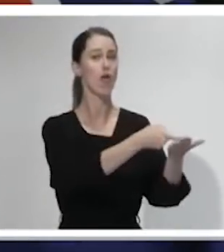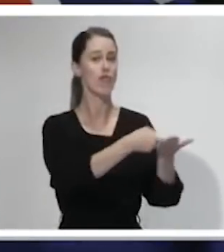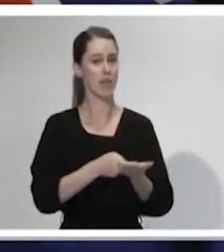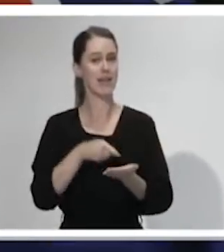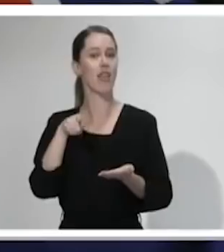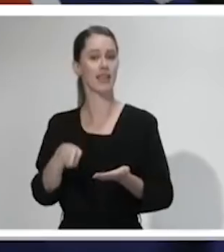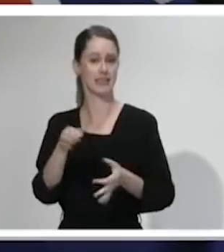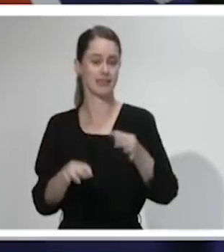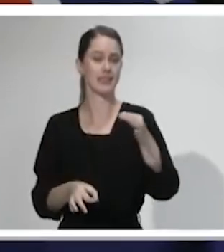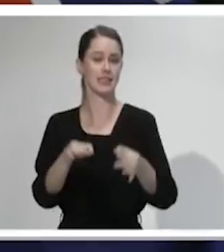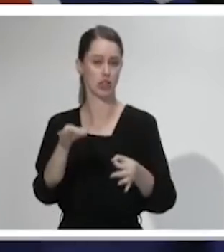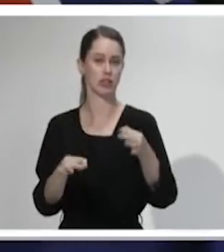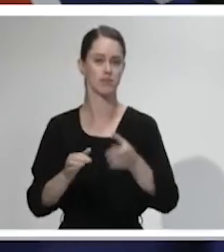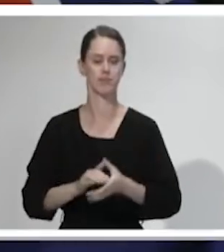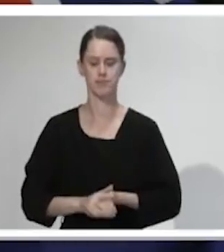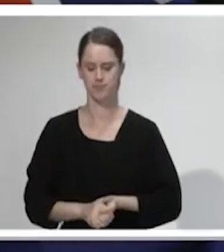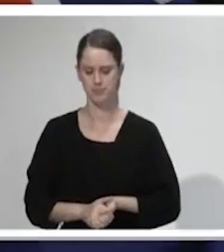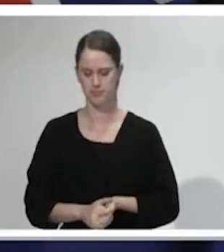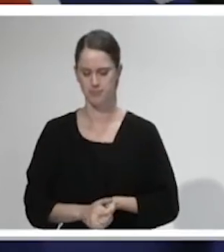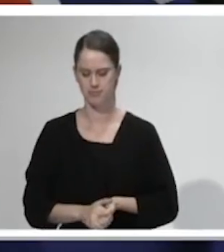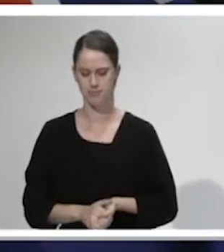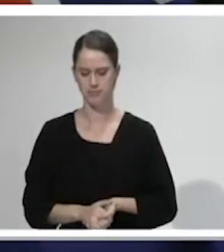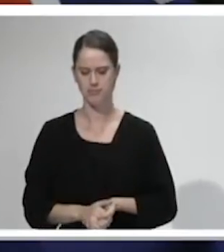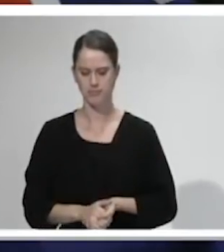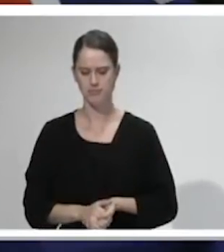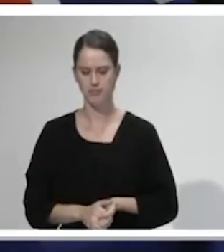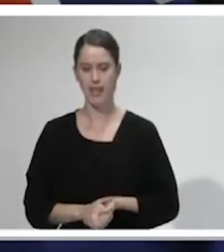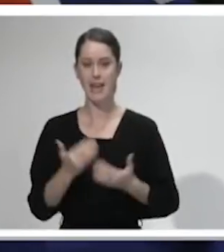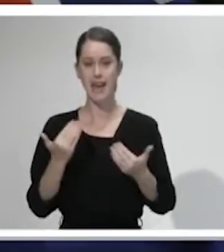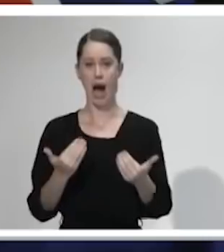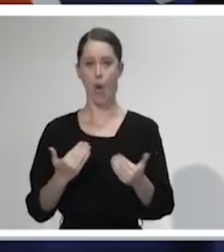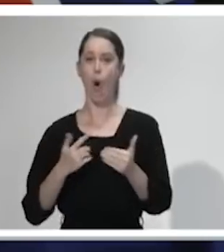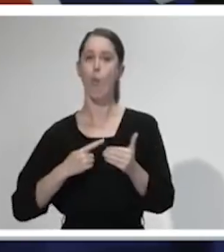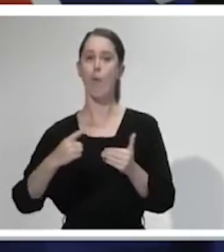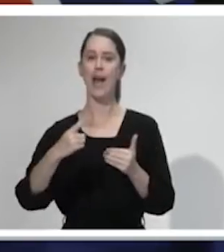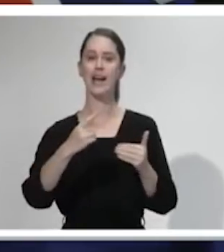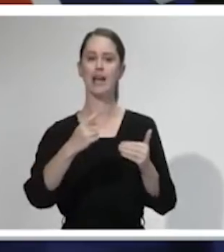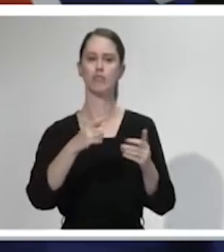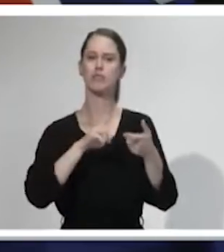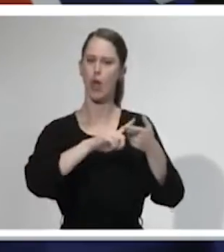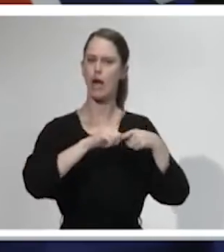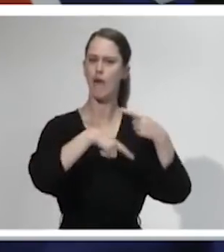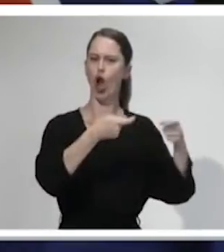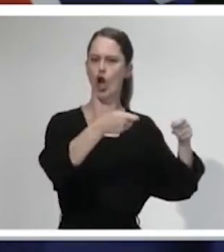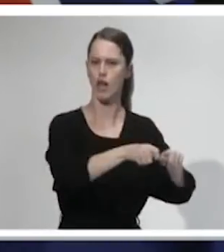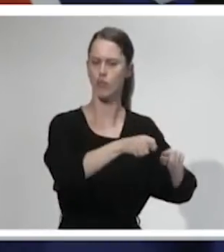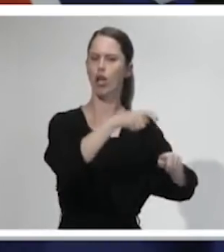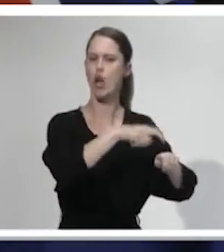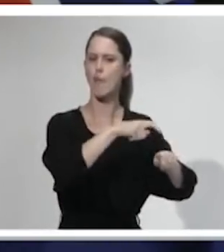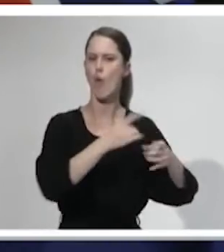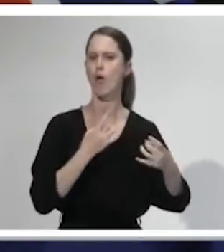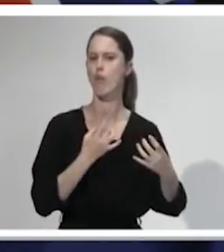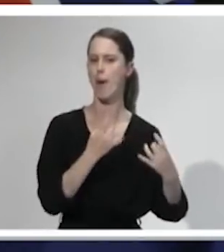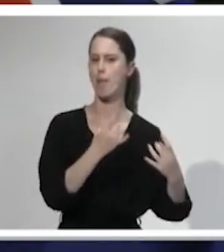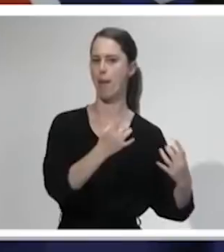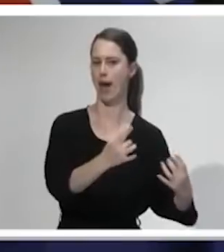recommended. This time we now have will be used to prepare on all fronts. This